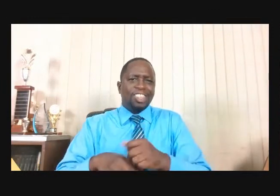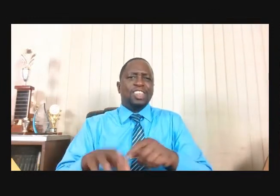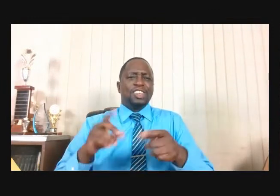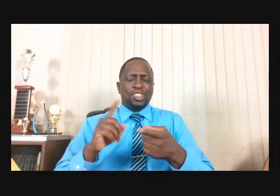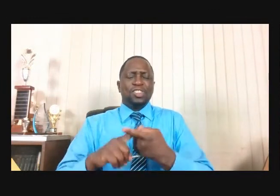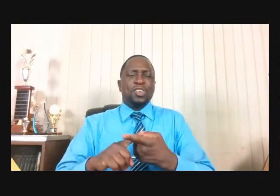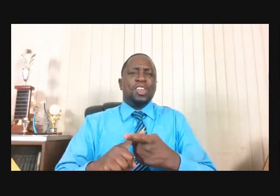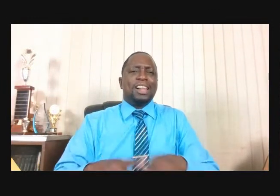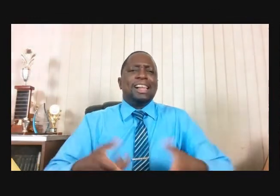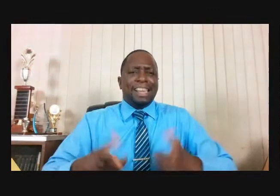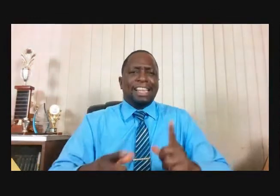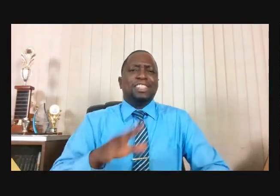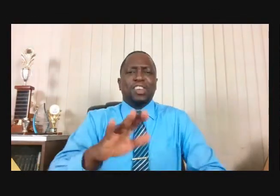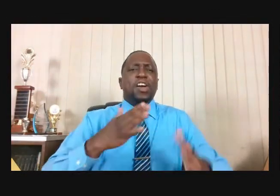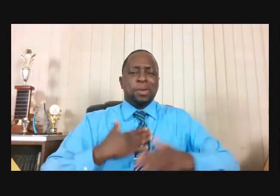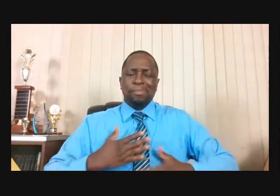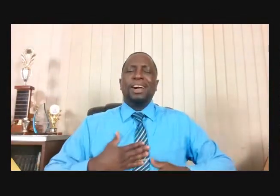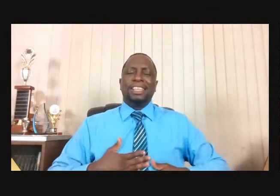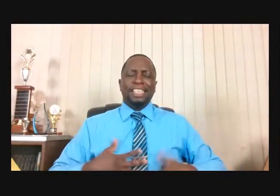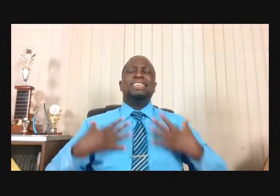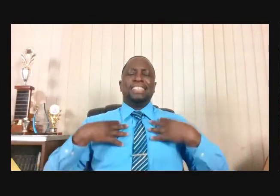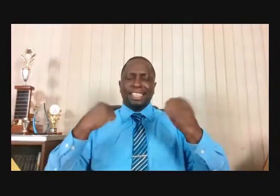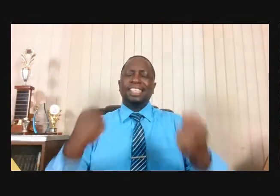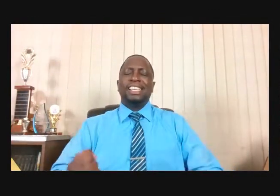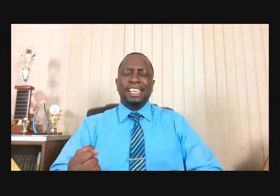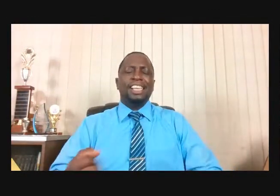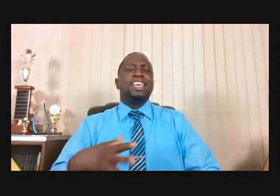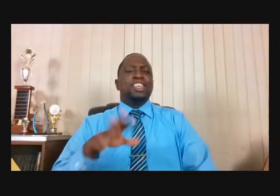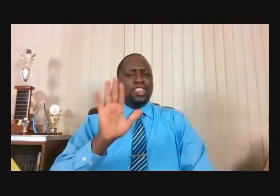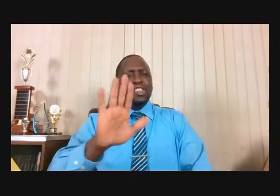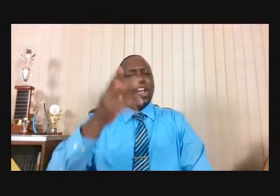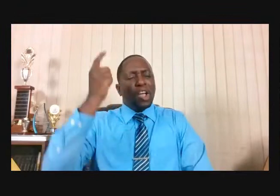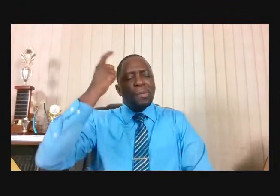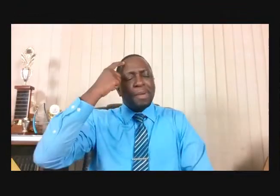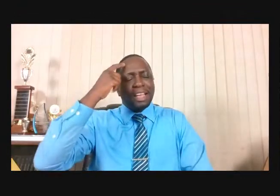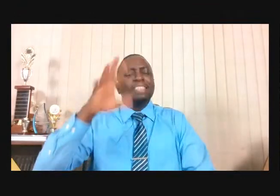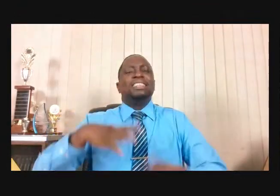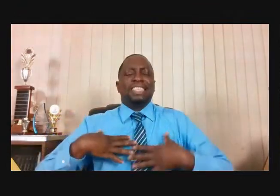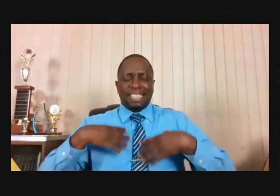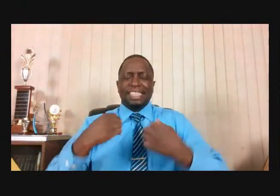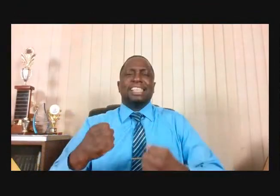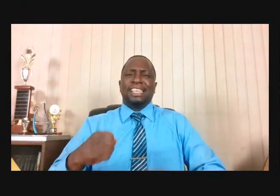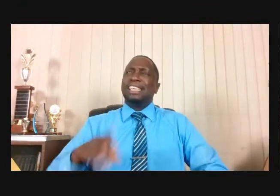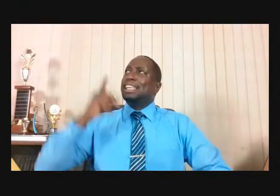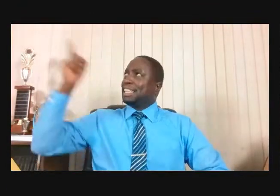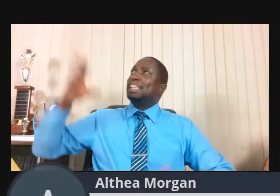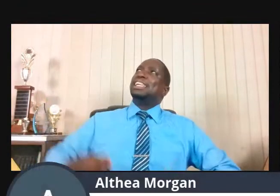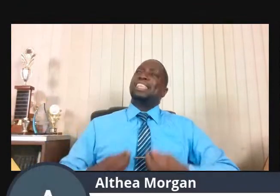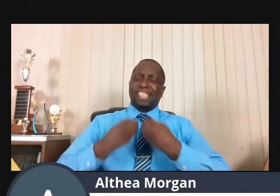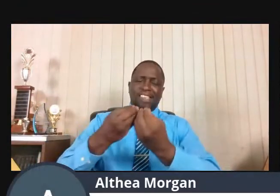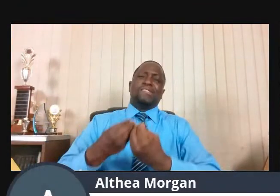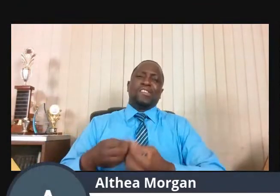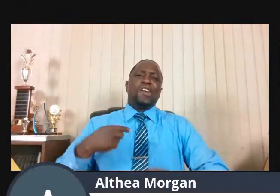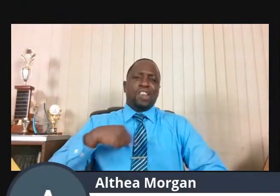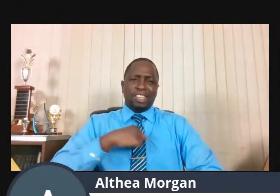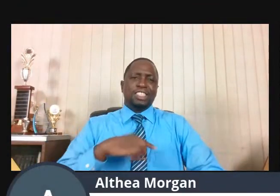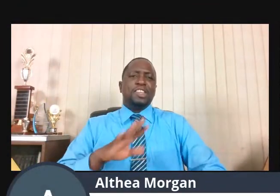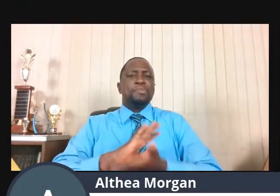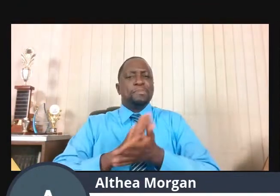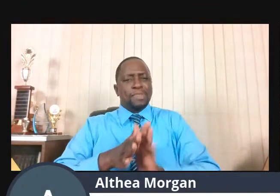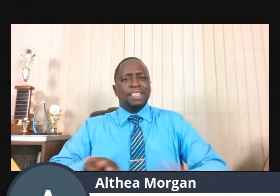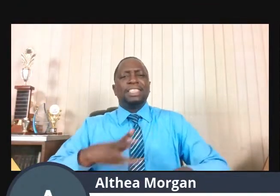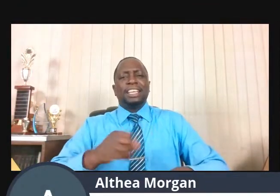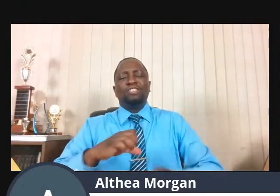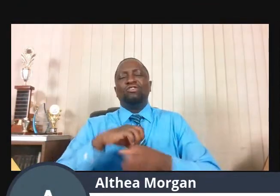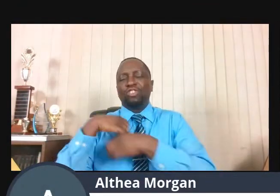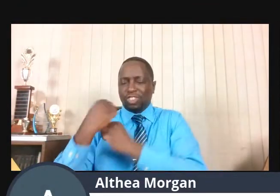charge your body. I will charge up your mind. I will give you peace. I will give you strength. And